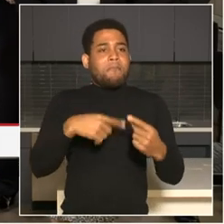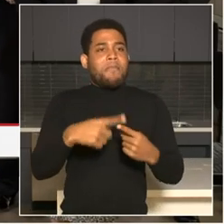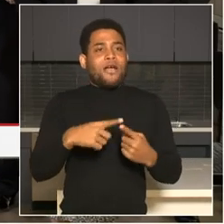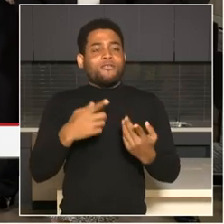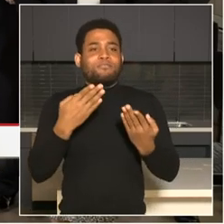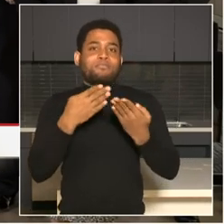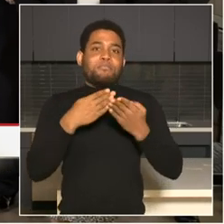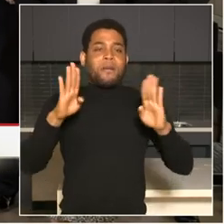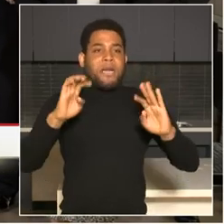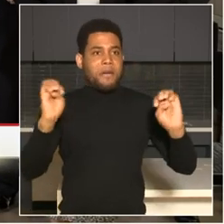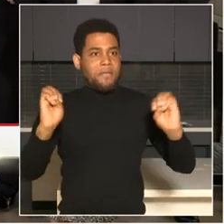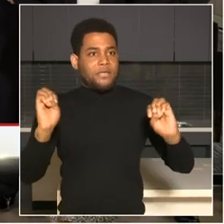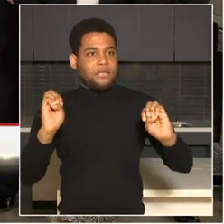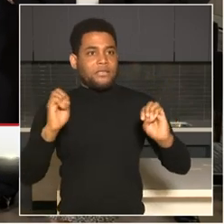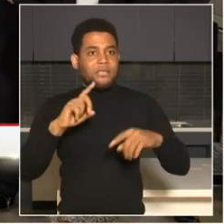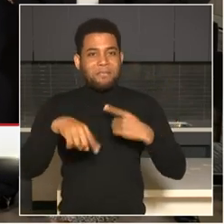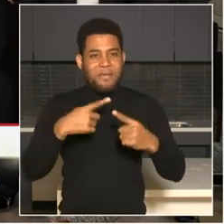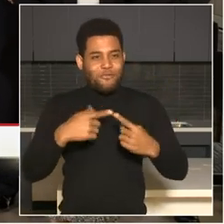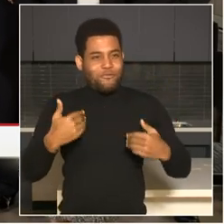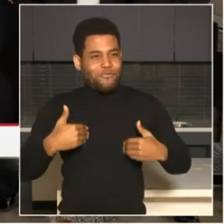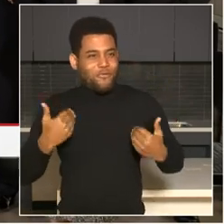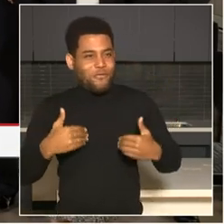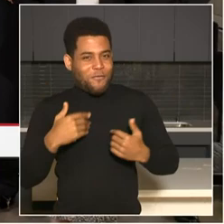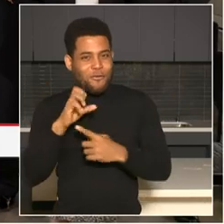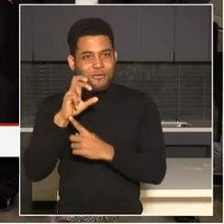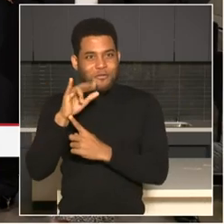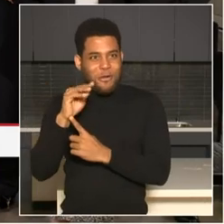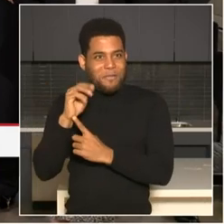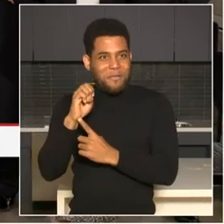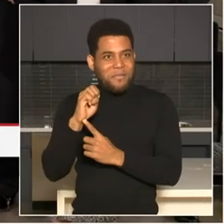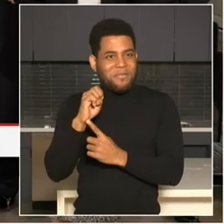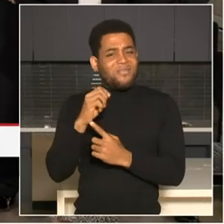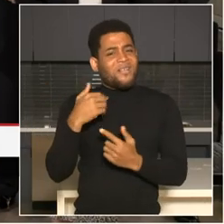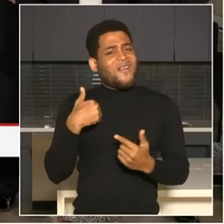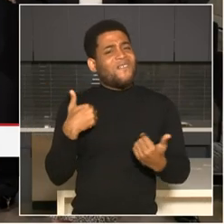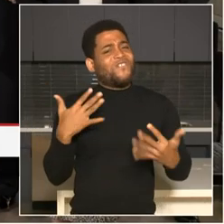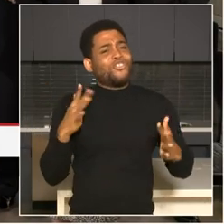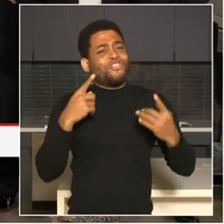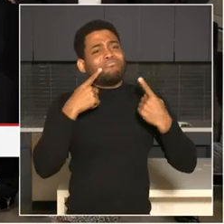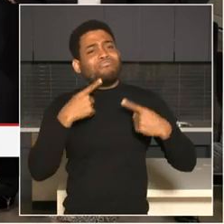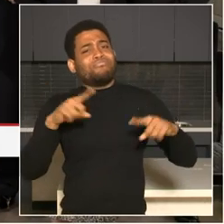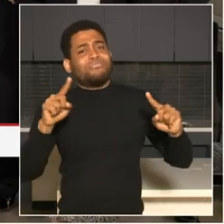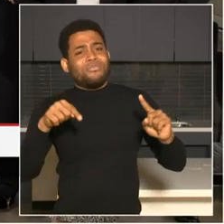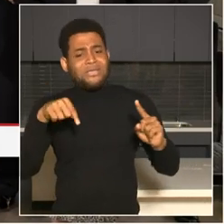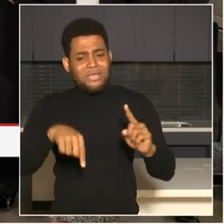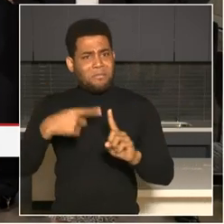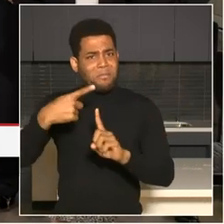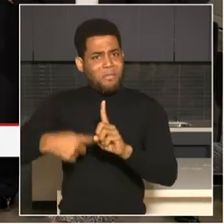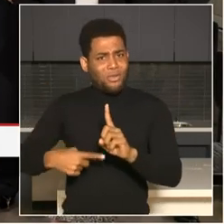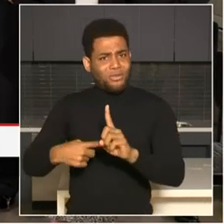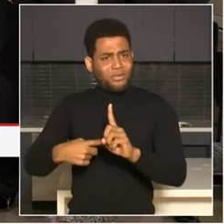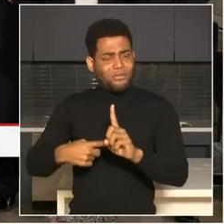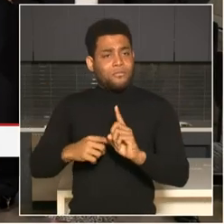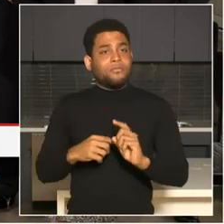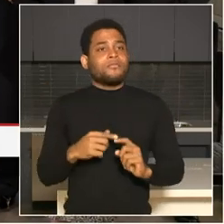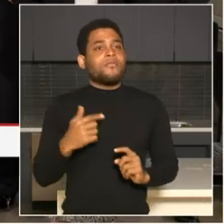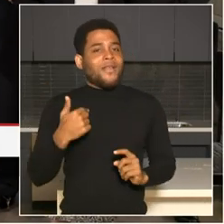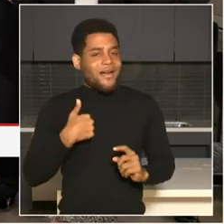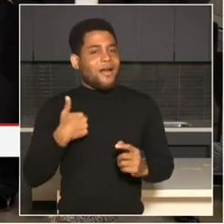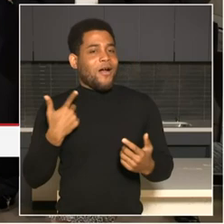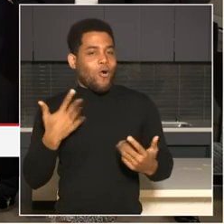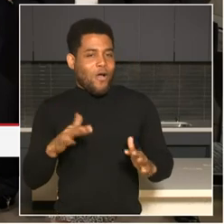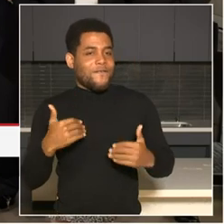on the as part of that public emergency, the Department of Youth and Rehabilitation Services has